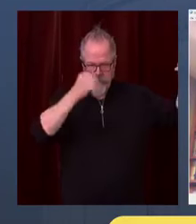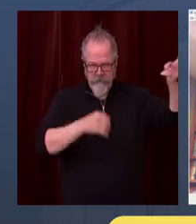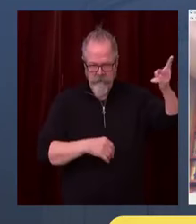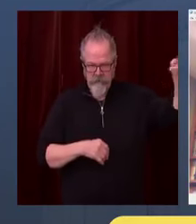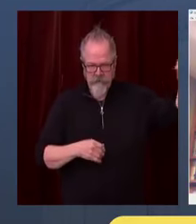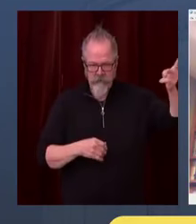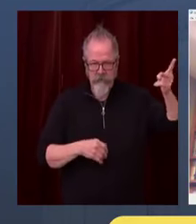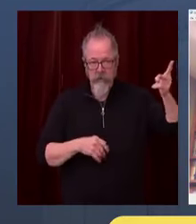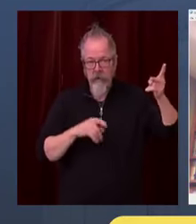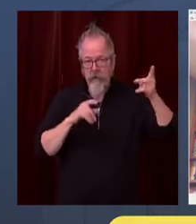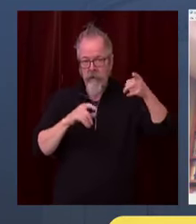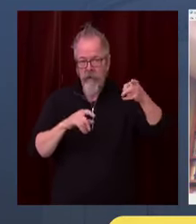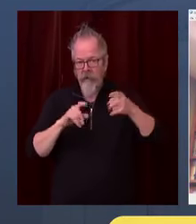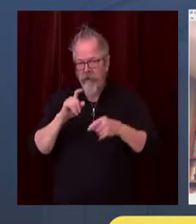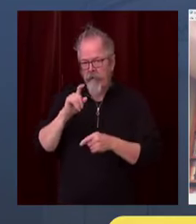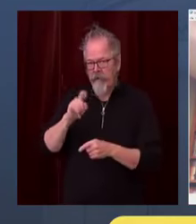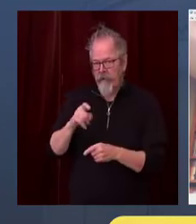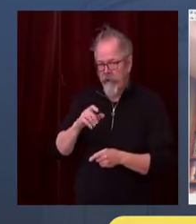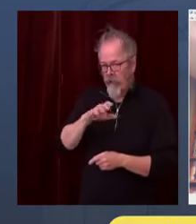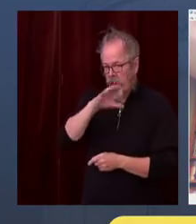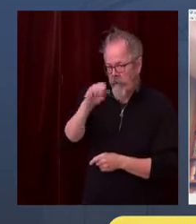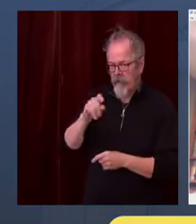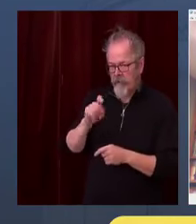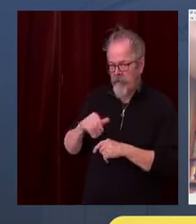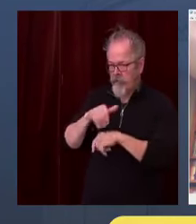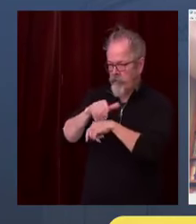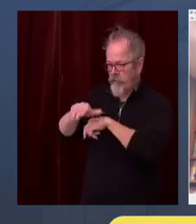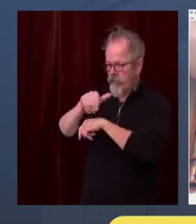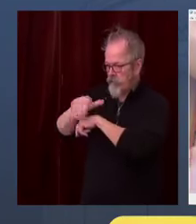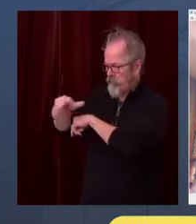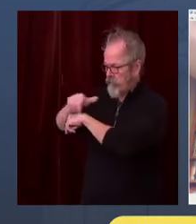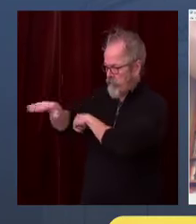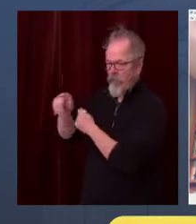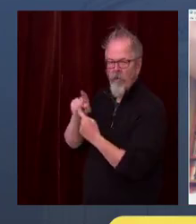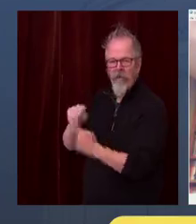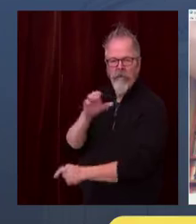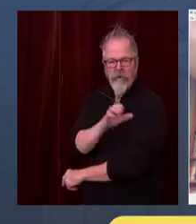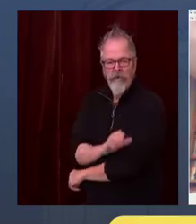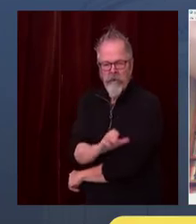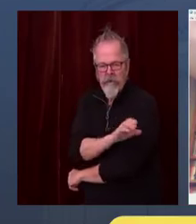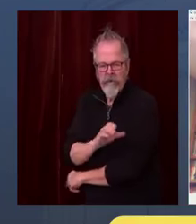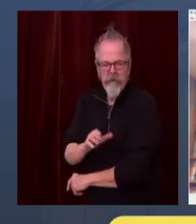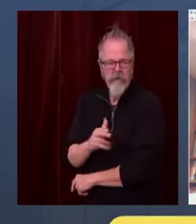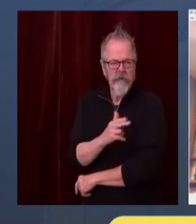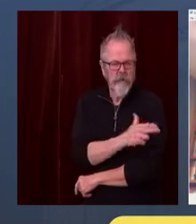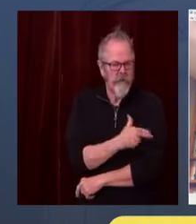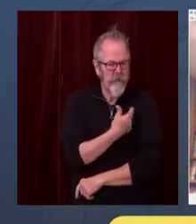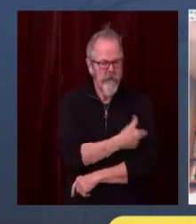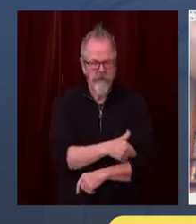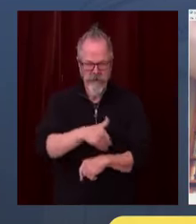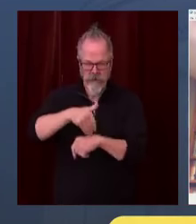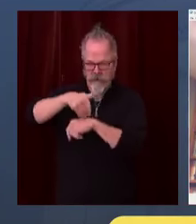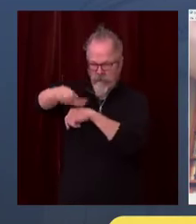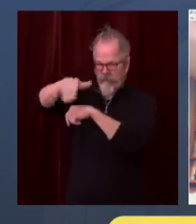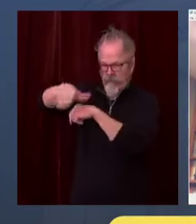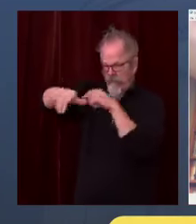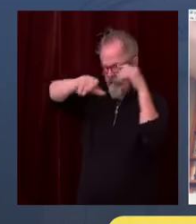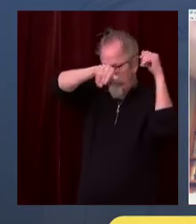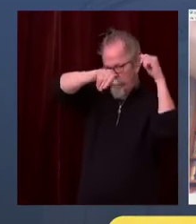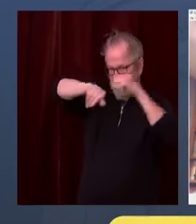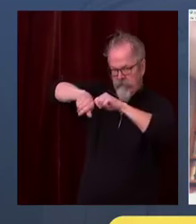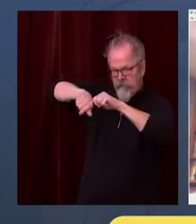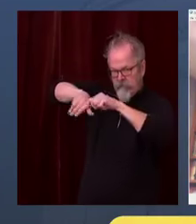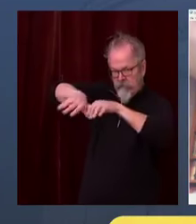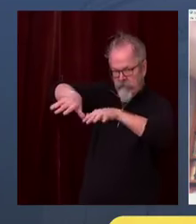the hospitals that are going to use it. So we just have to, you know, and we need to enroll providers and then we